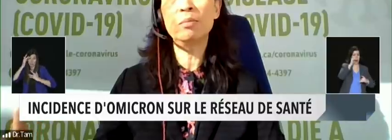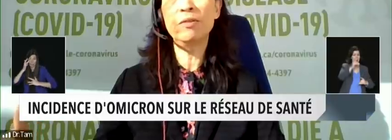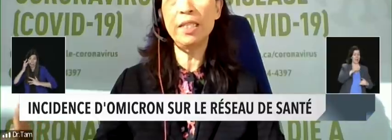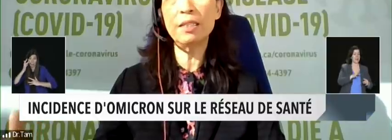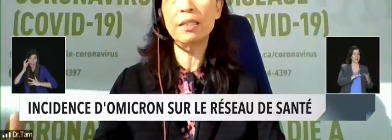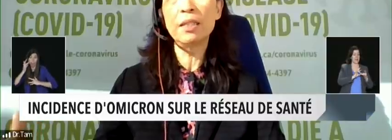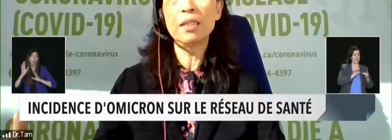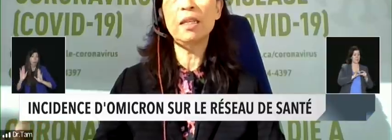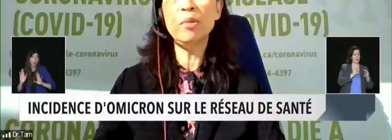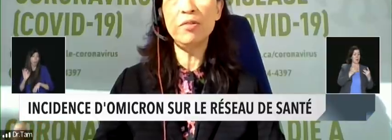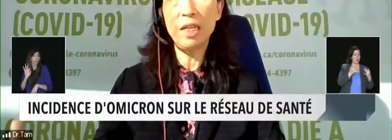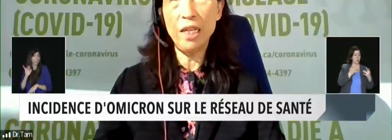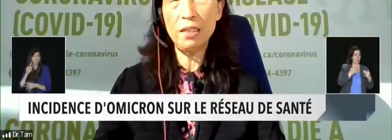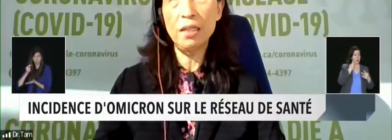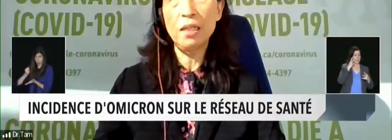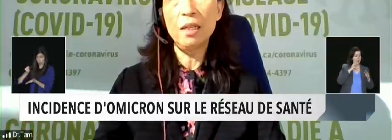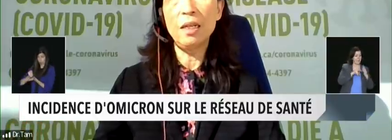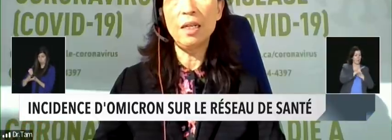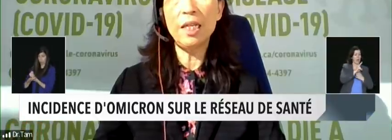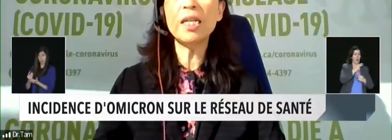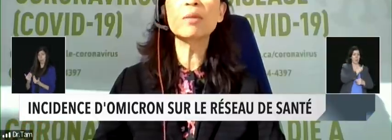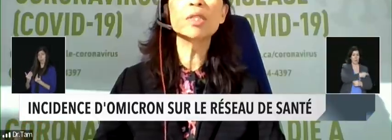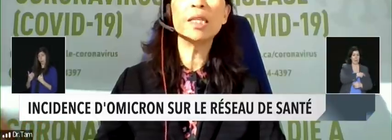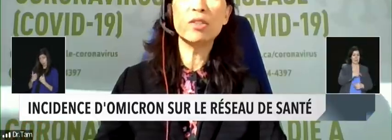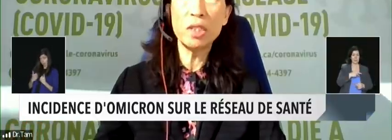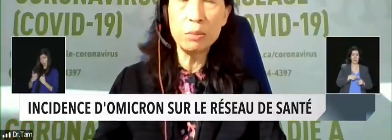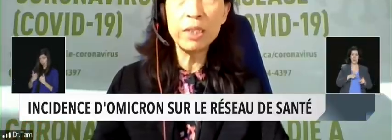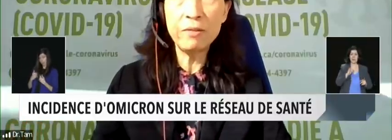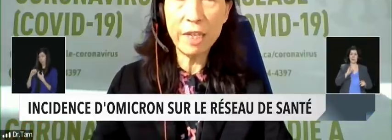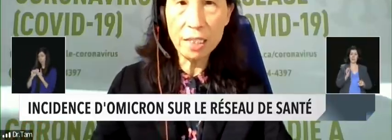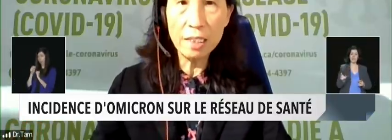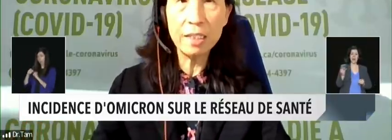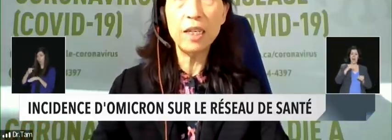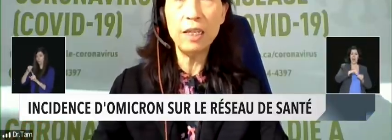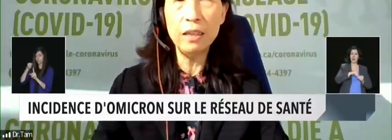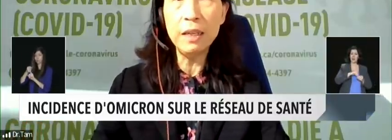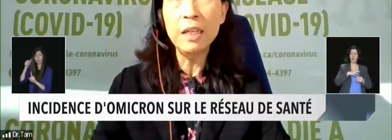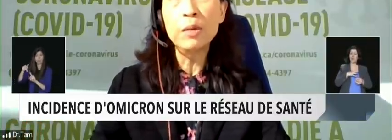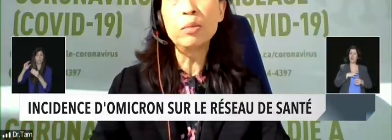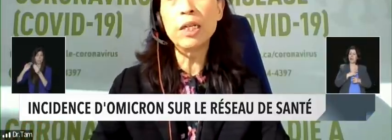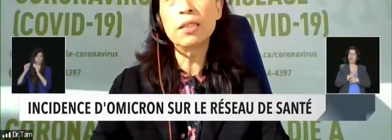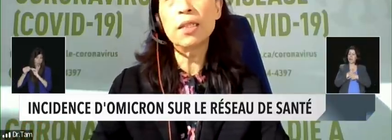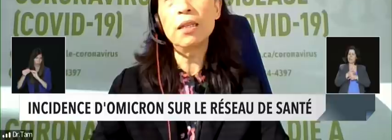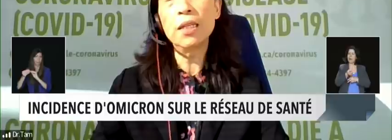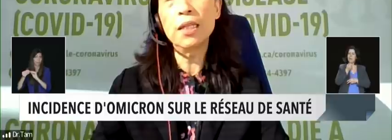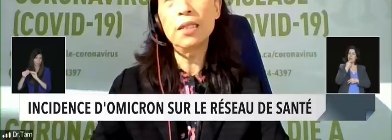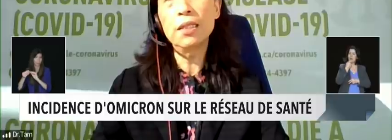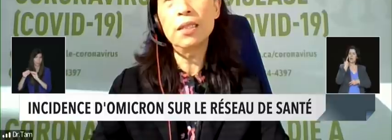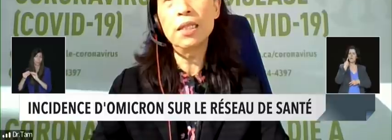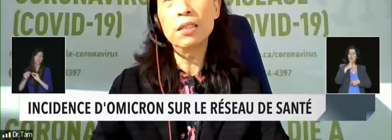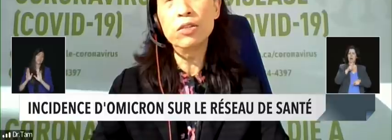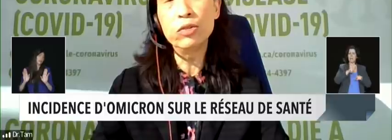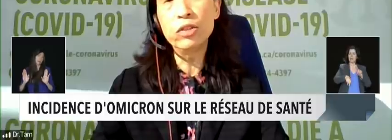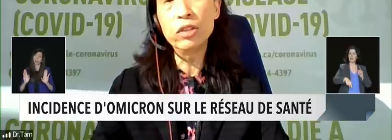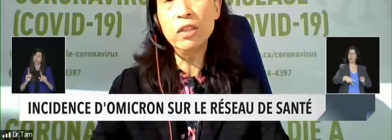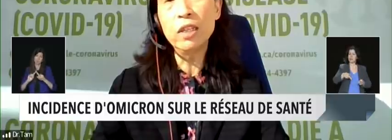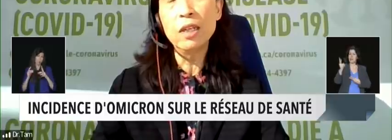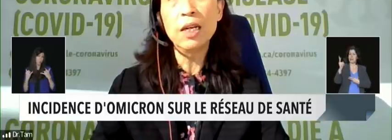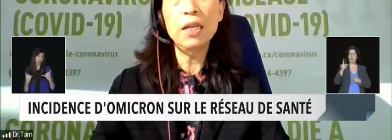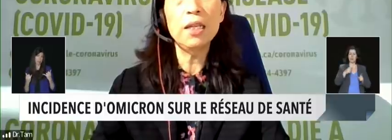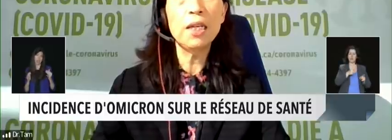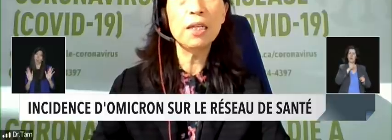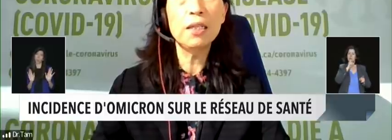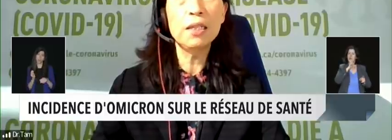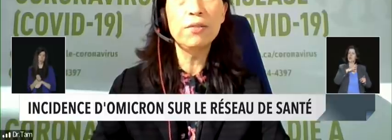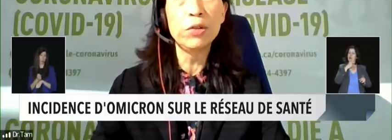prevent some of that, that can potentially be affected in. But I think this is a little too soon.